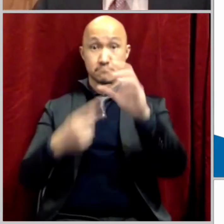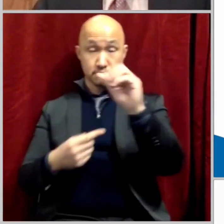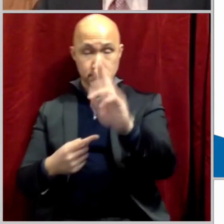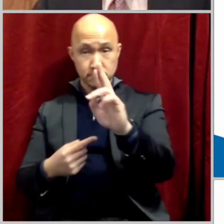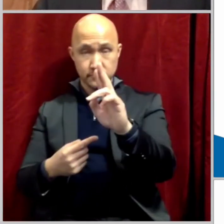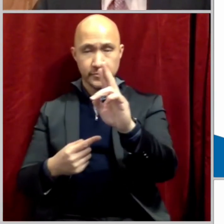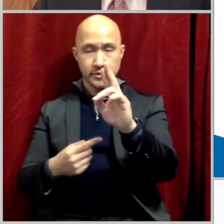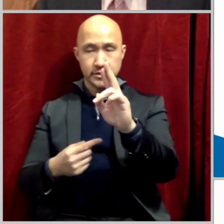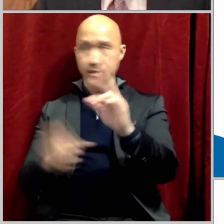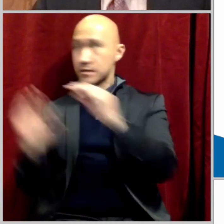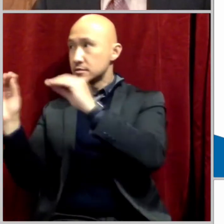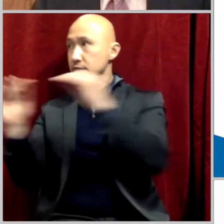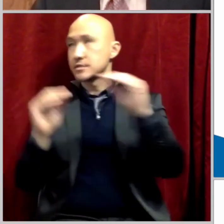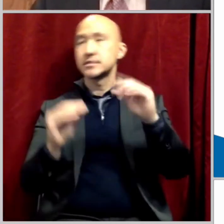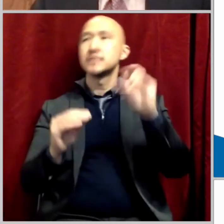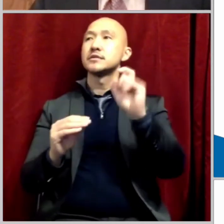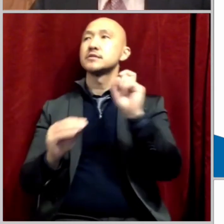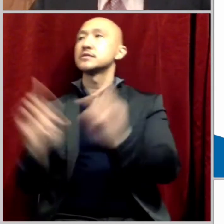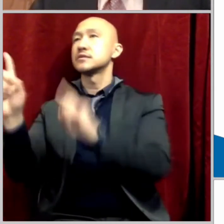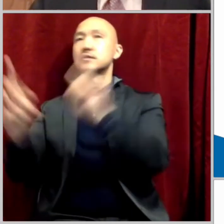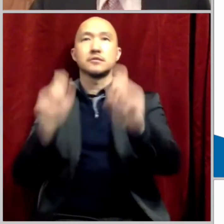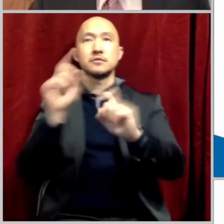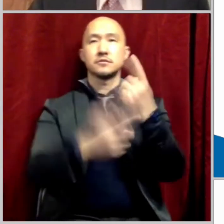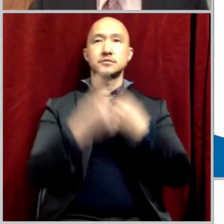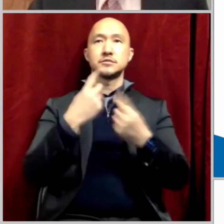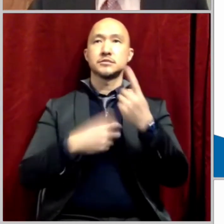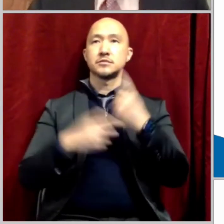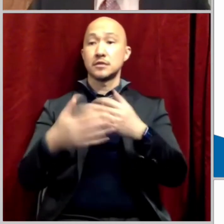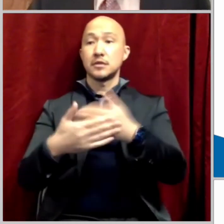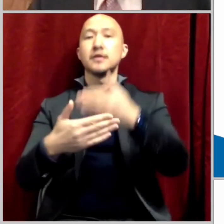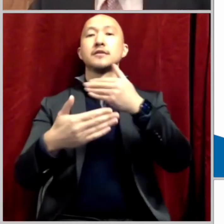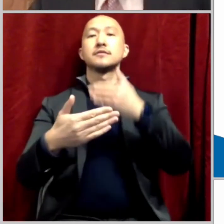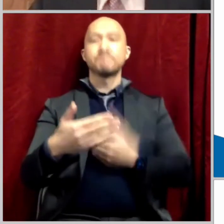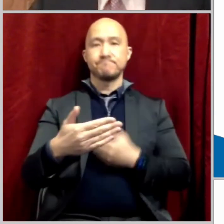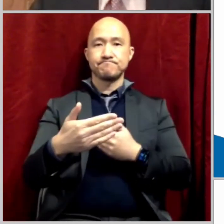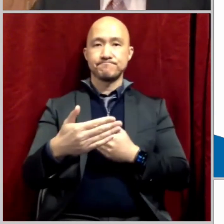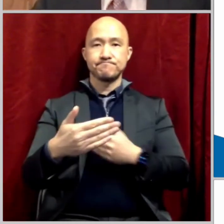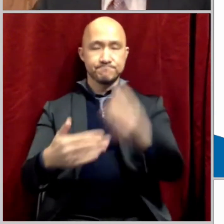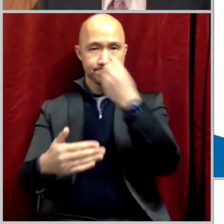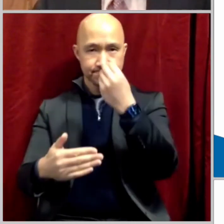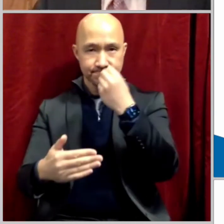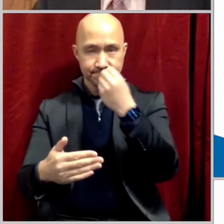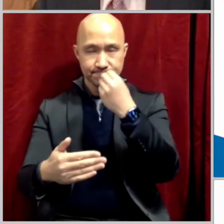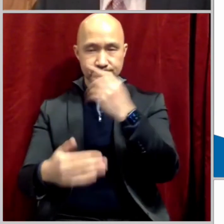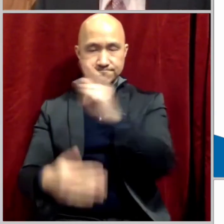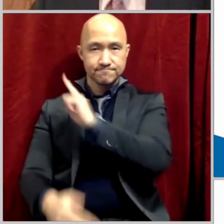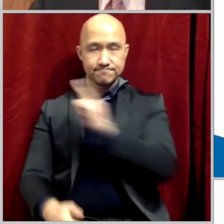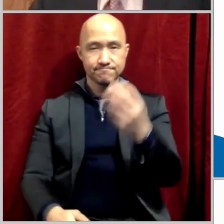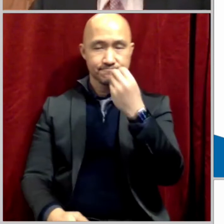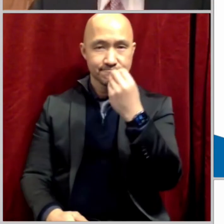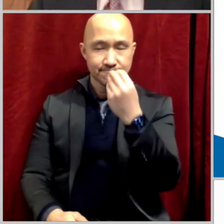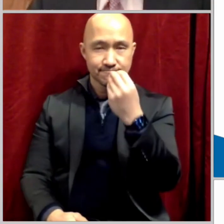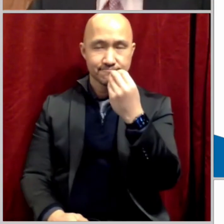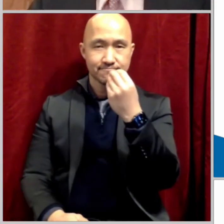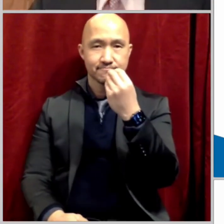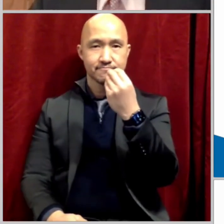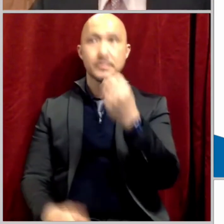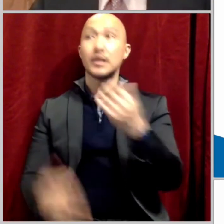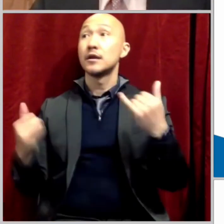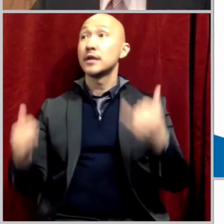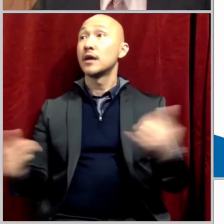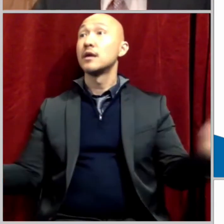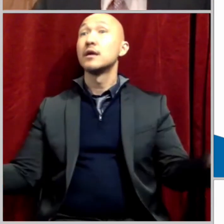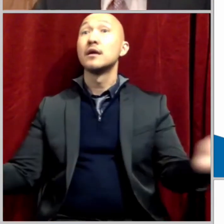examine ourselves at this time. So I want to do that now. Before we take the Lord's Supper, before we go into prayer, I want to just take a brief